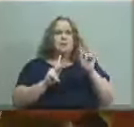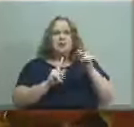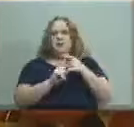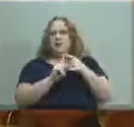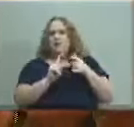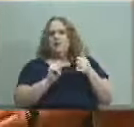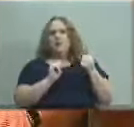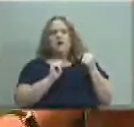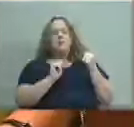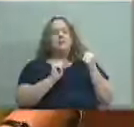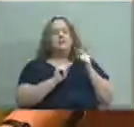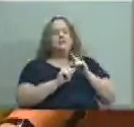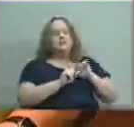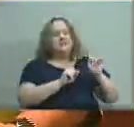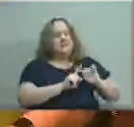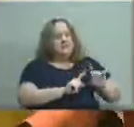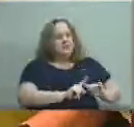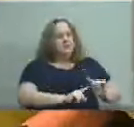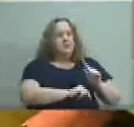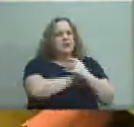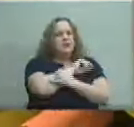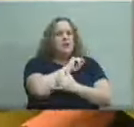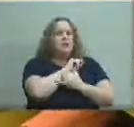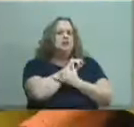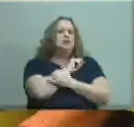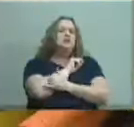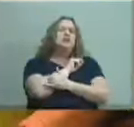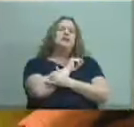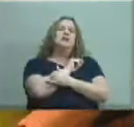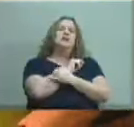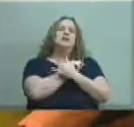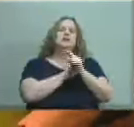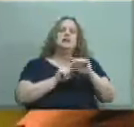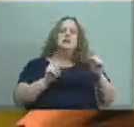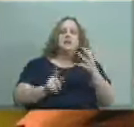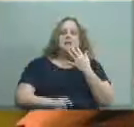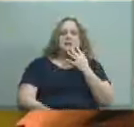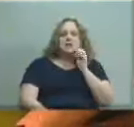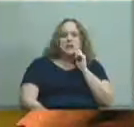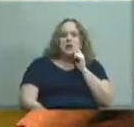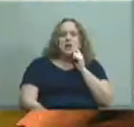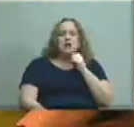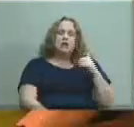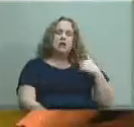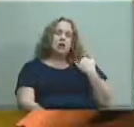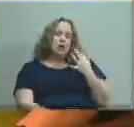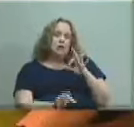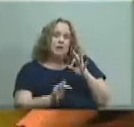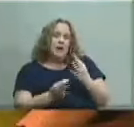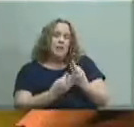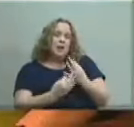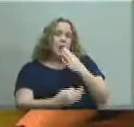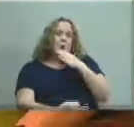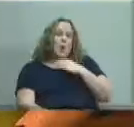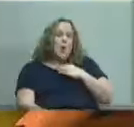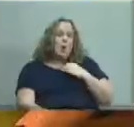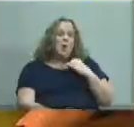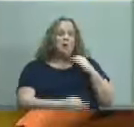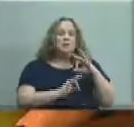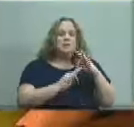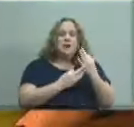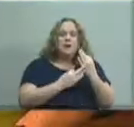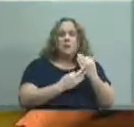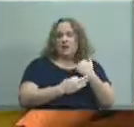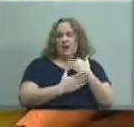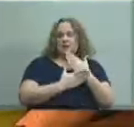all nationalities all races we have young families we have old families we have section 8 housing